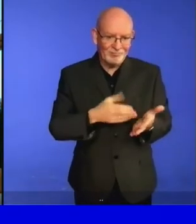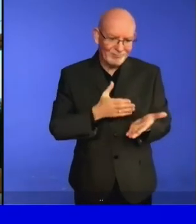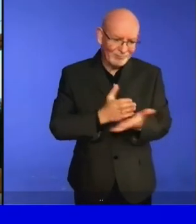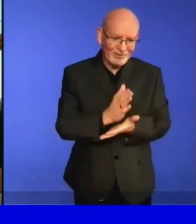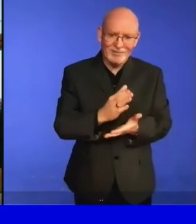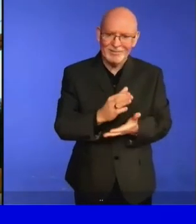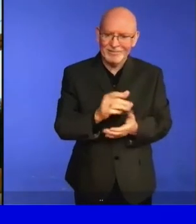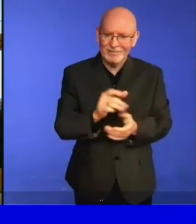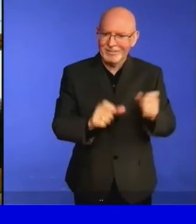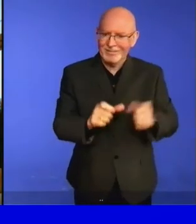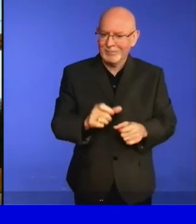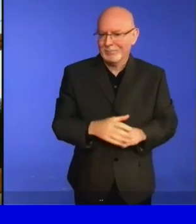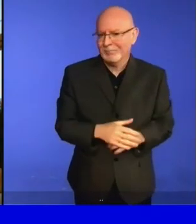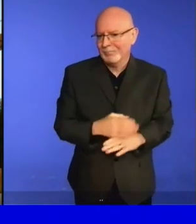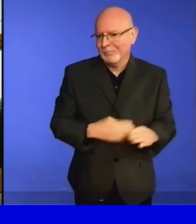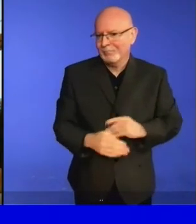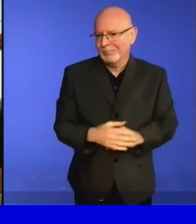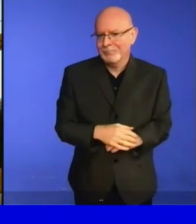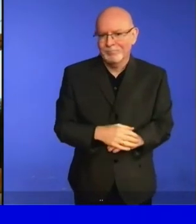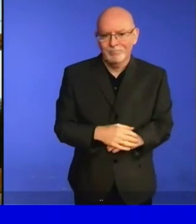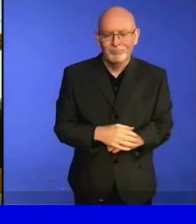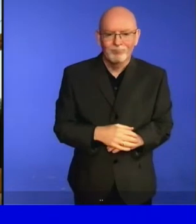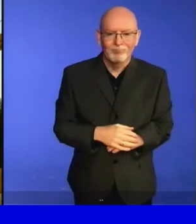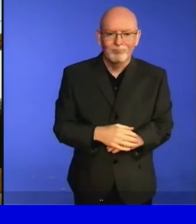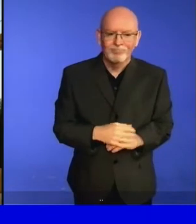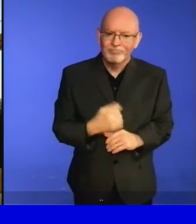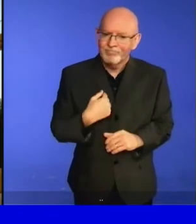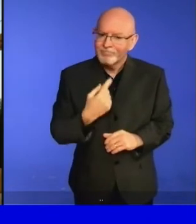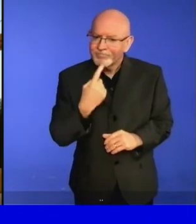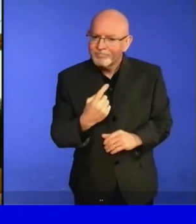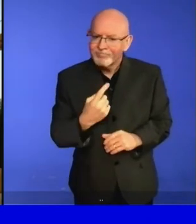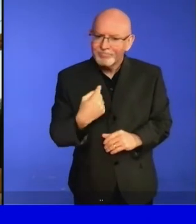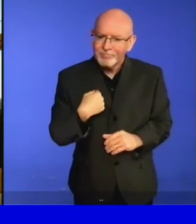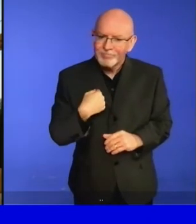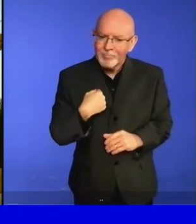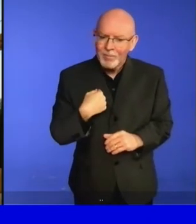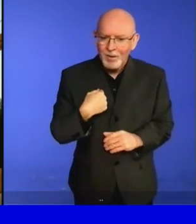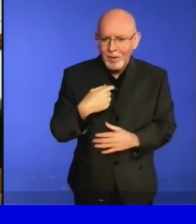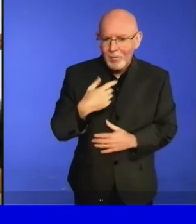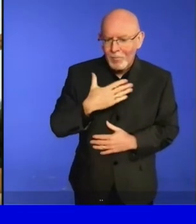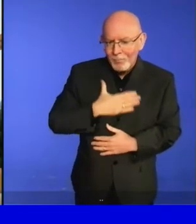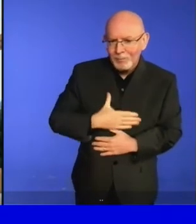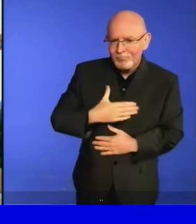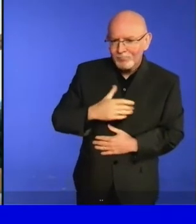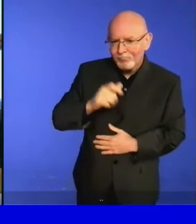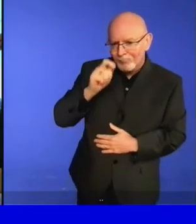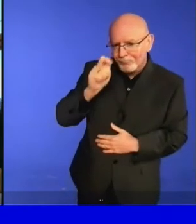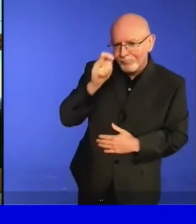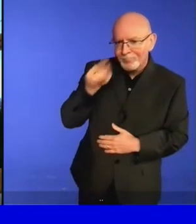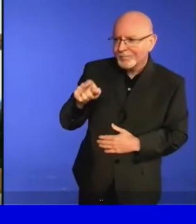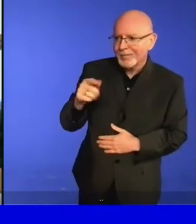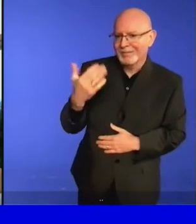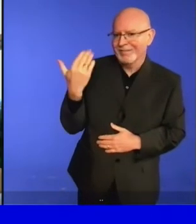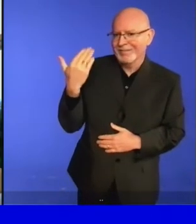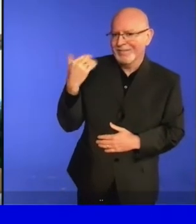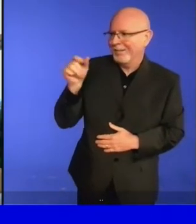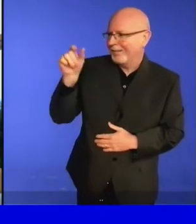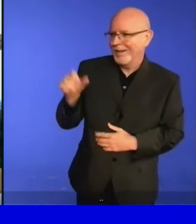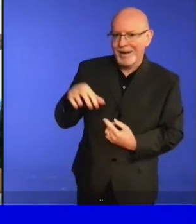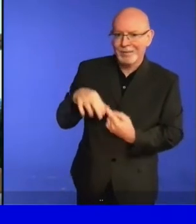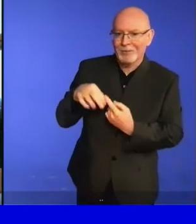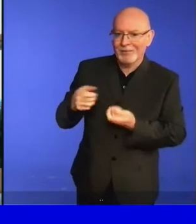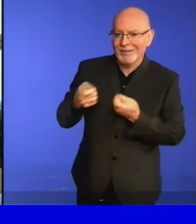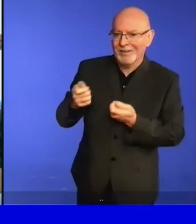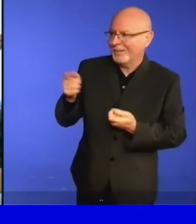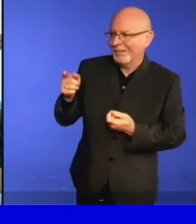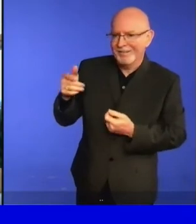Catalina de Vandas Aguirre of Costa Rica. Her work was truly inspiring and pioneering and